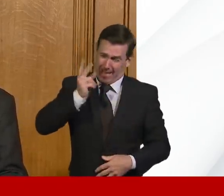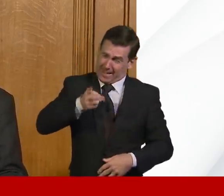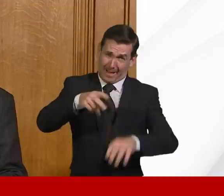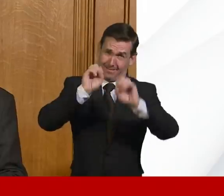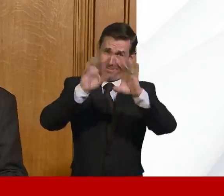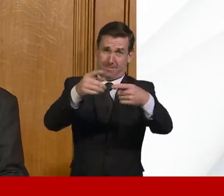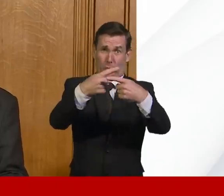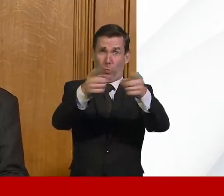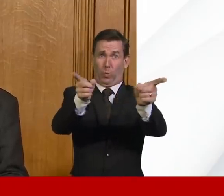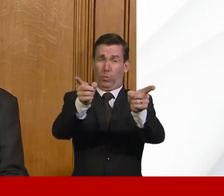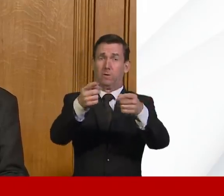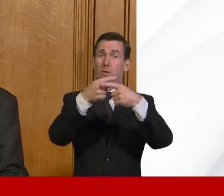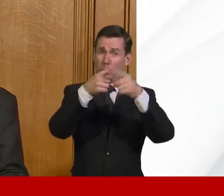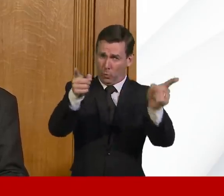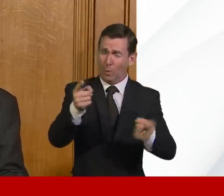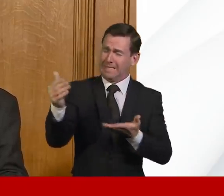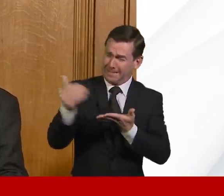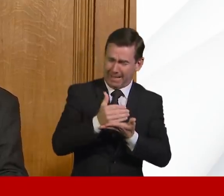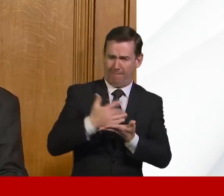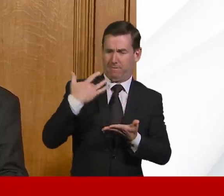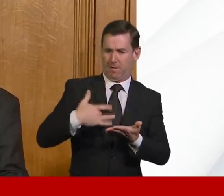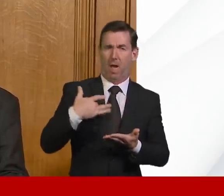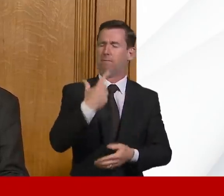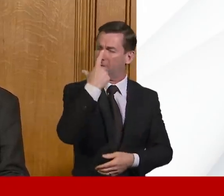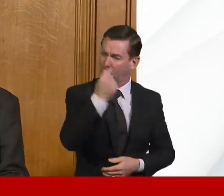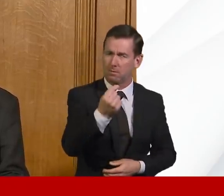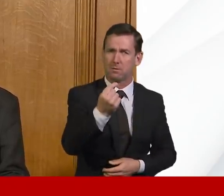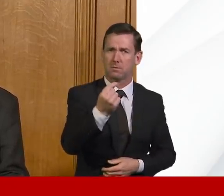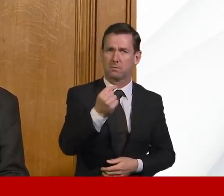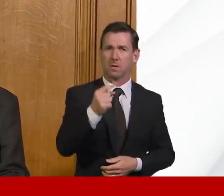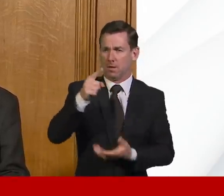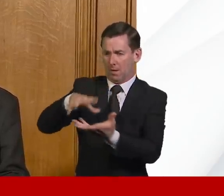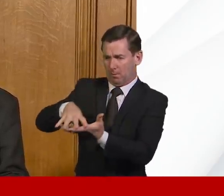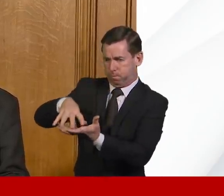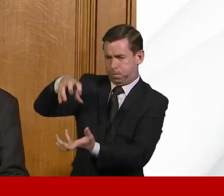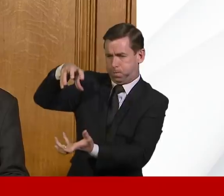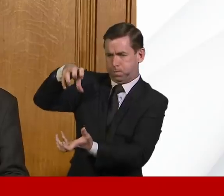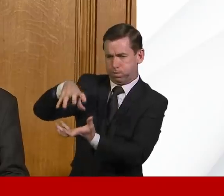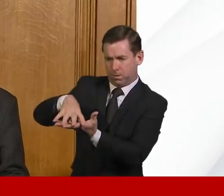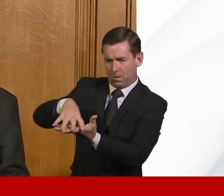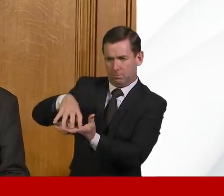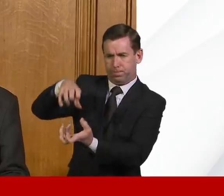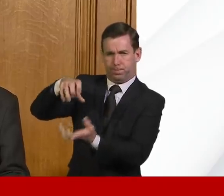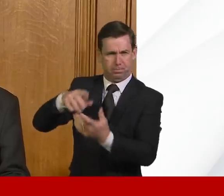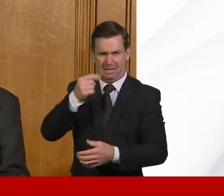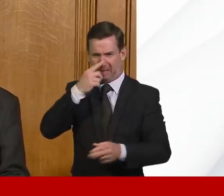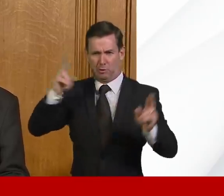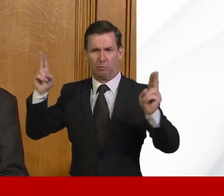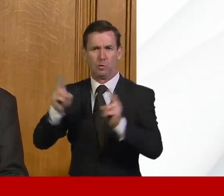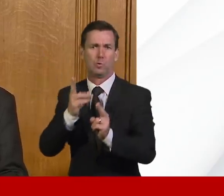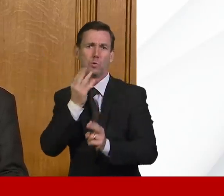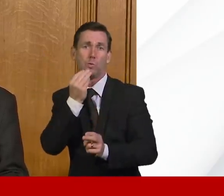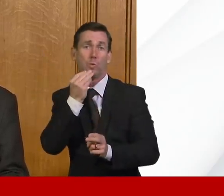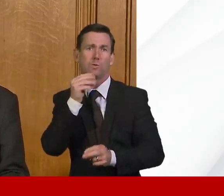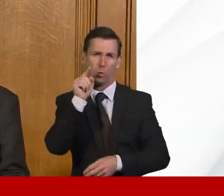have the chance to save a life. You have a chance to stop a ventilator being used that otherwise would need to be used. It really